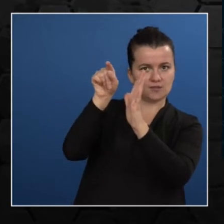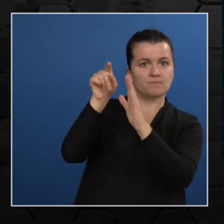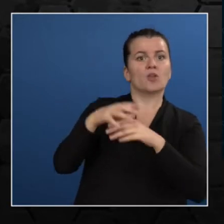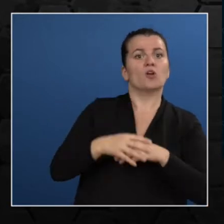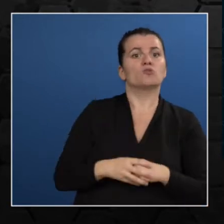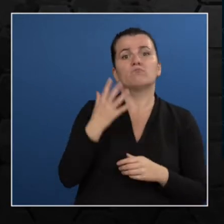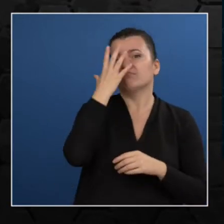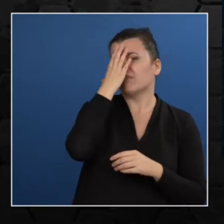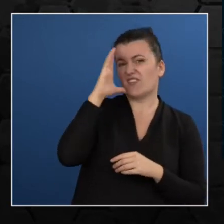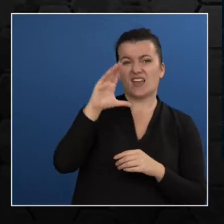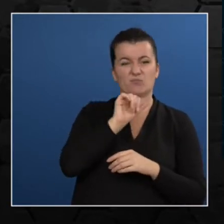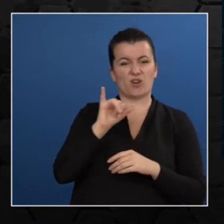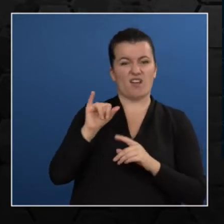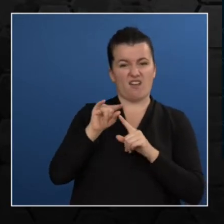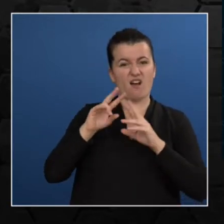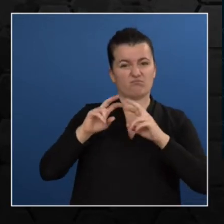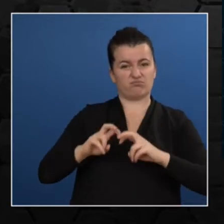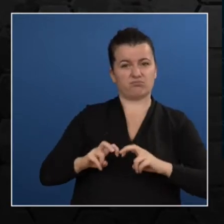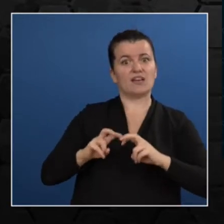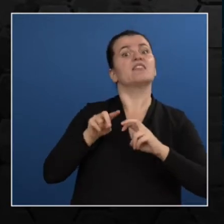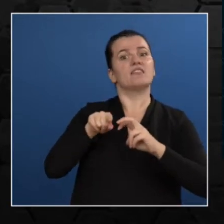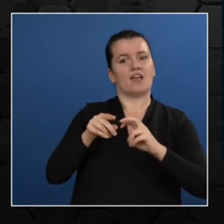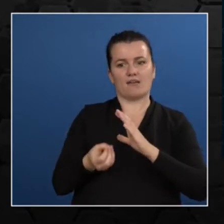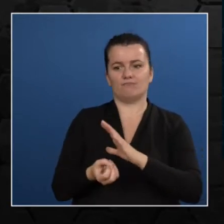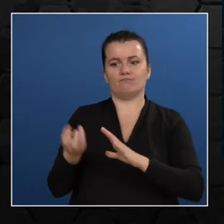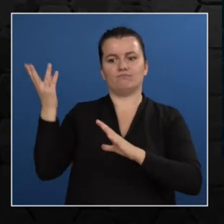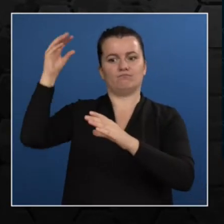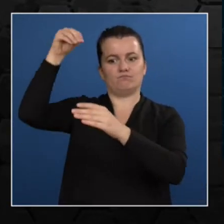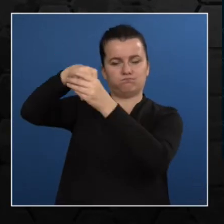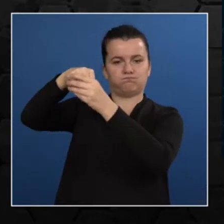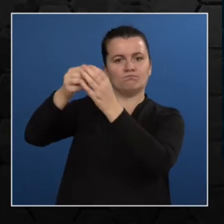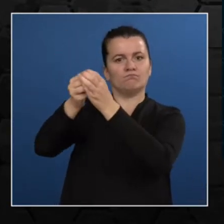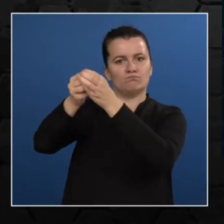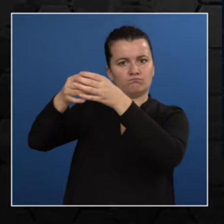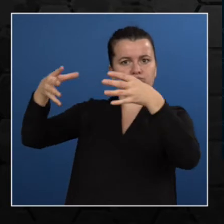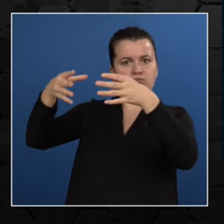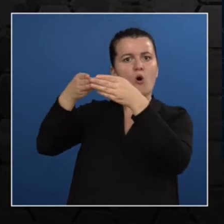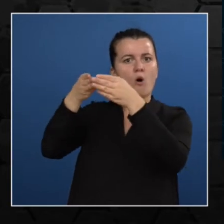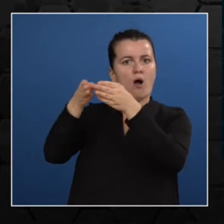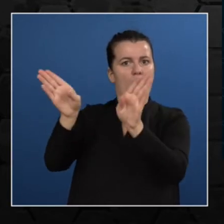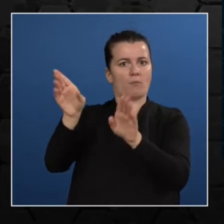common for it's used for developing neural networks.